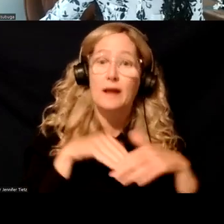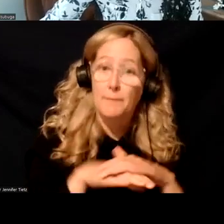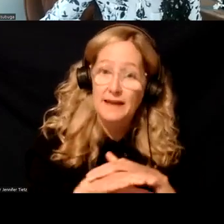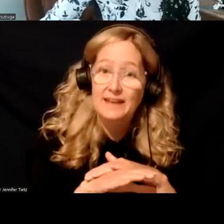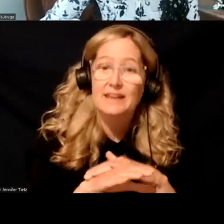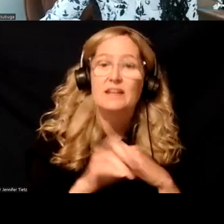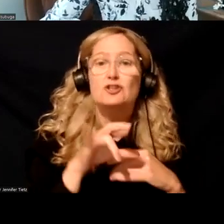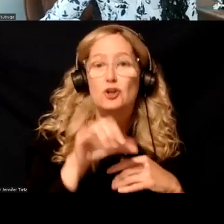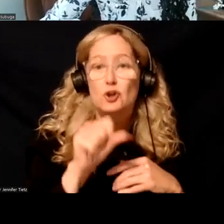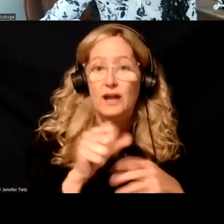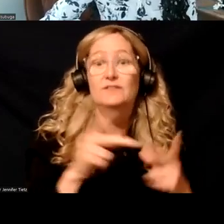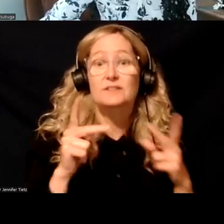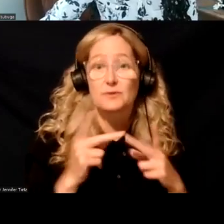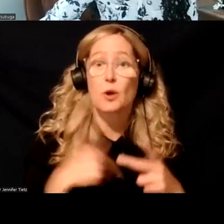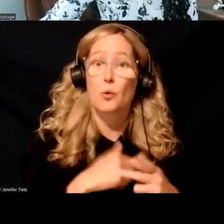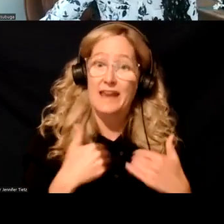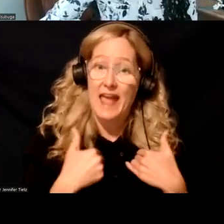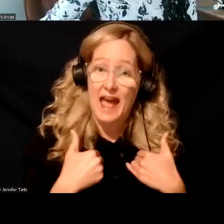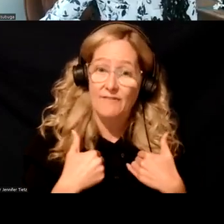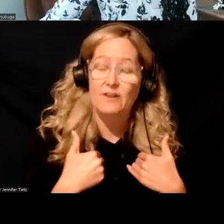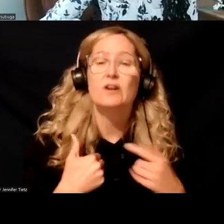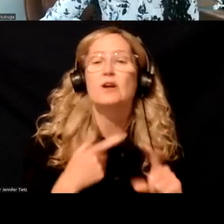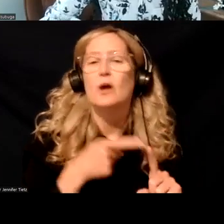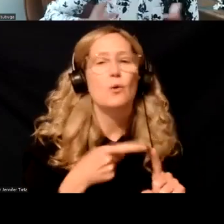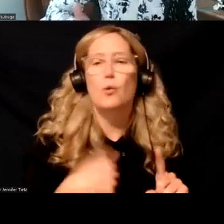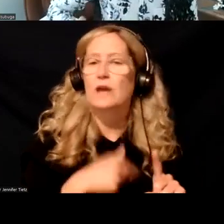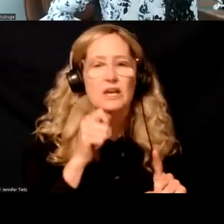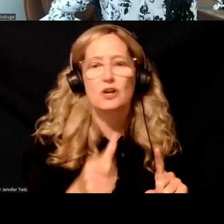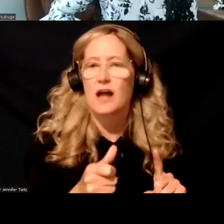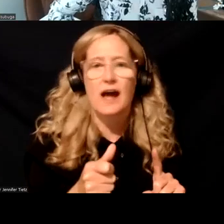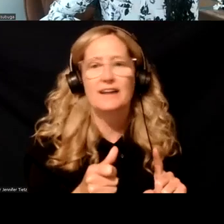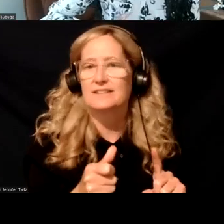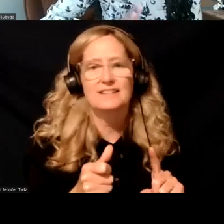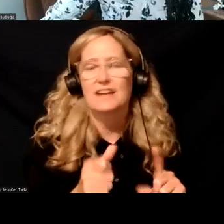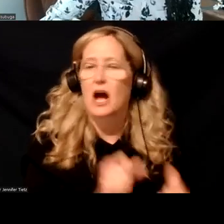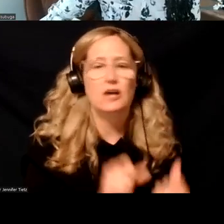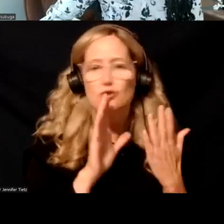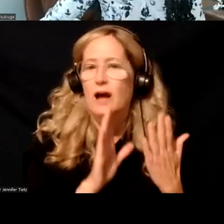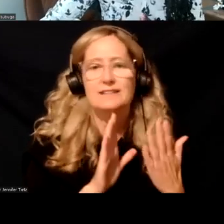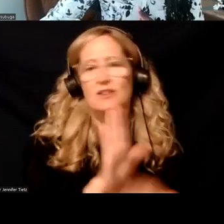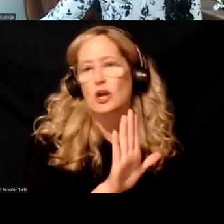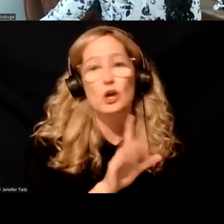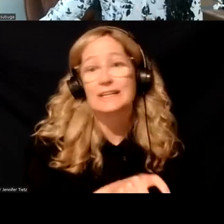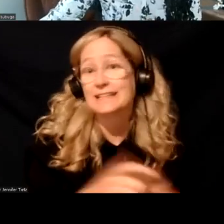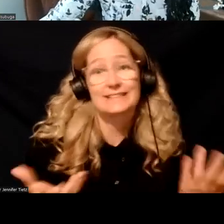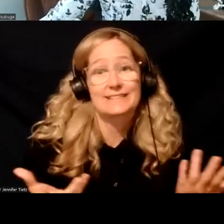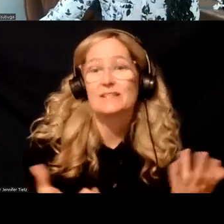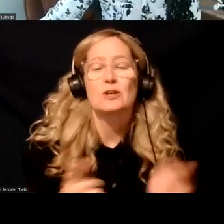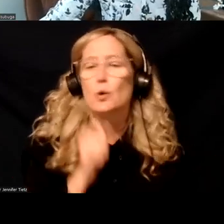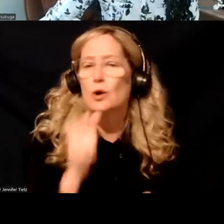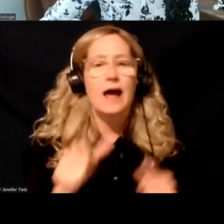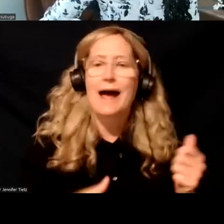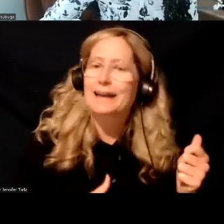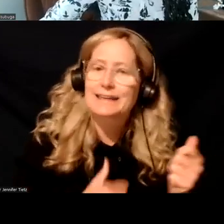crisis facilities that we have. Um, and we were not able to address the individual's needs. We were not keeping up